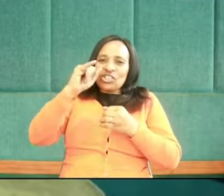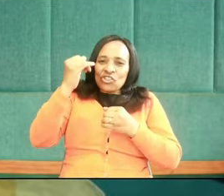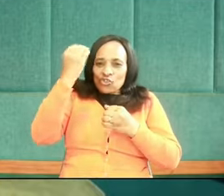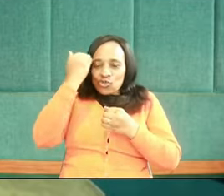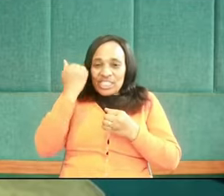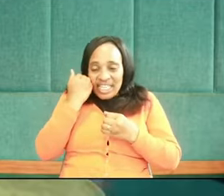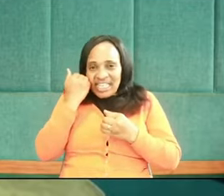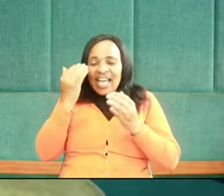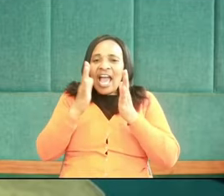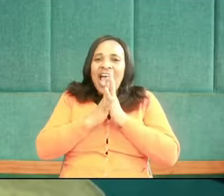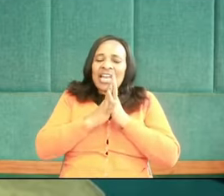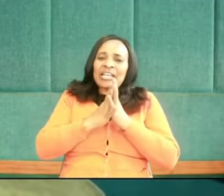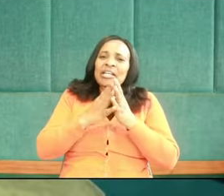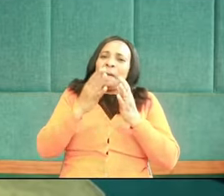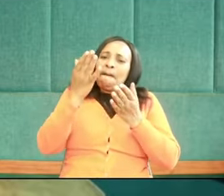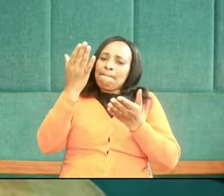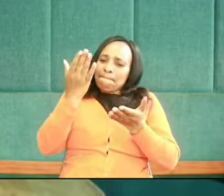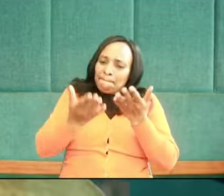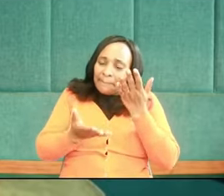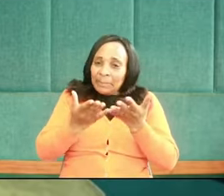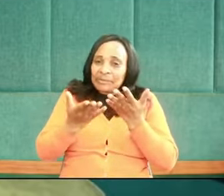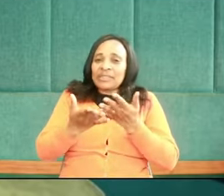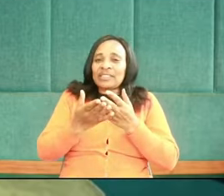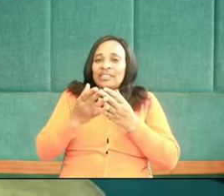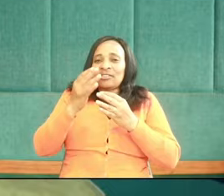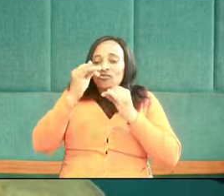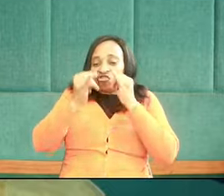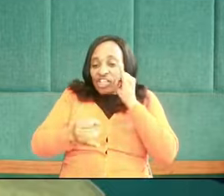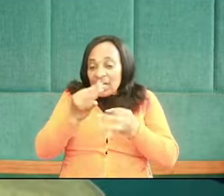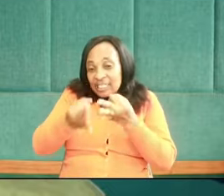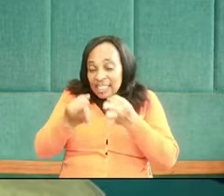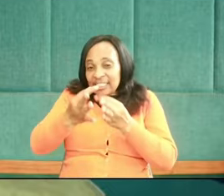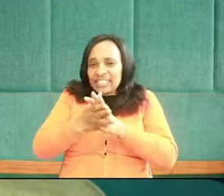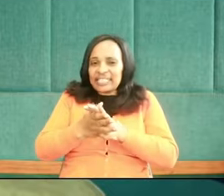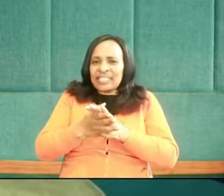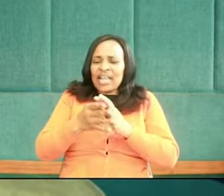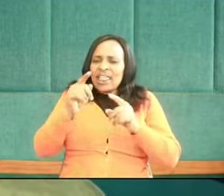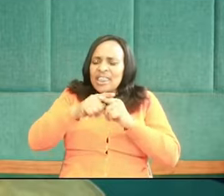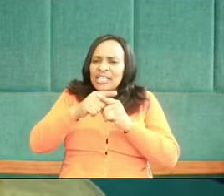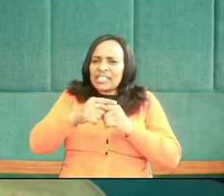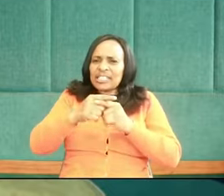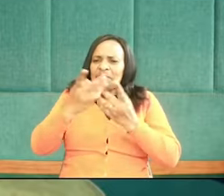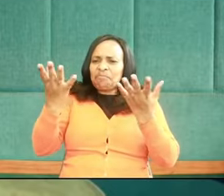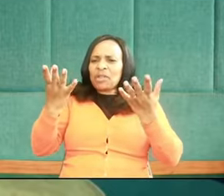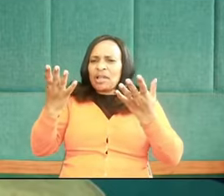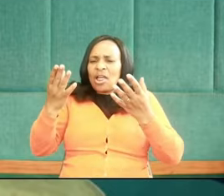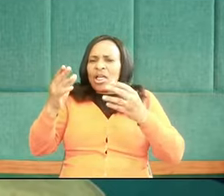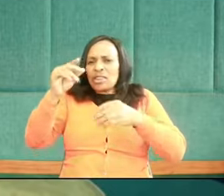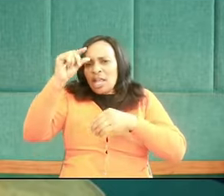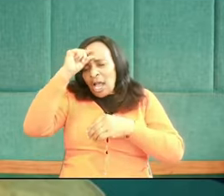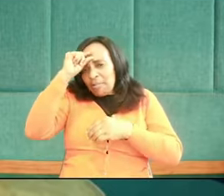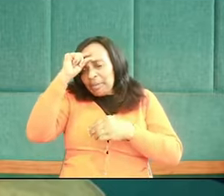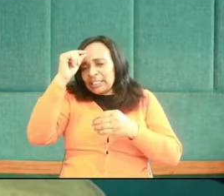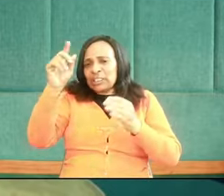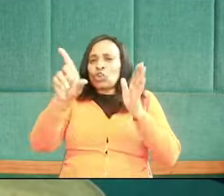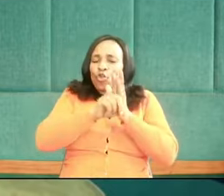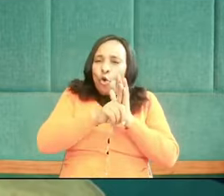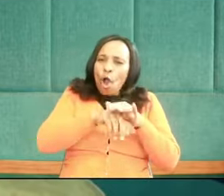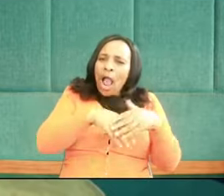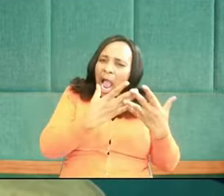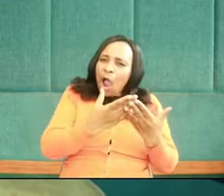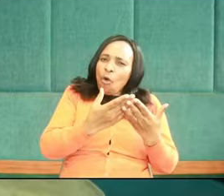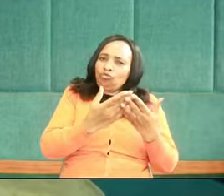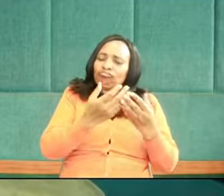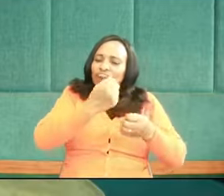matters of justice. The way the executive implements the laws. Friends, it